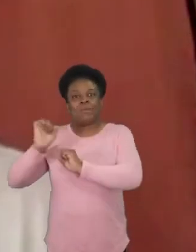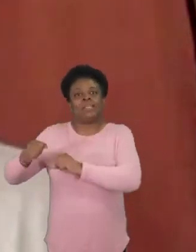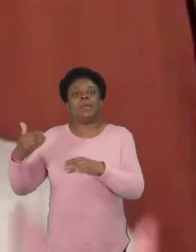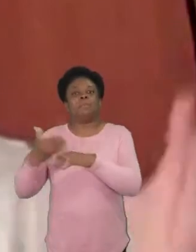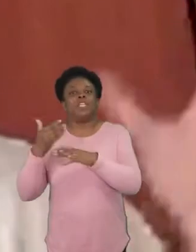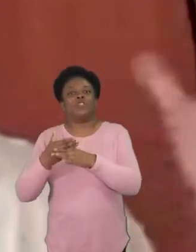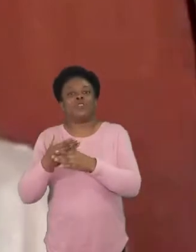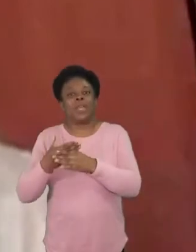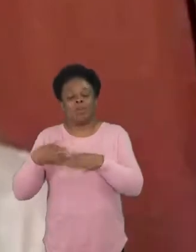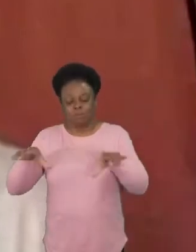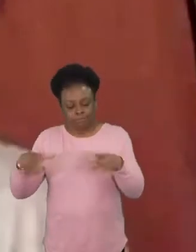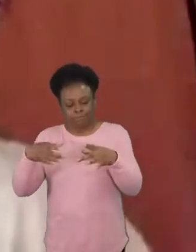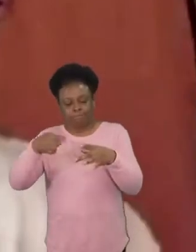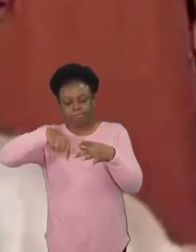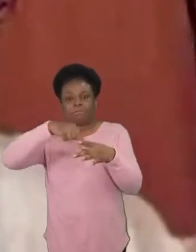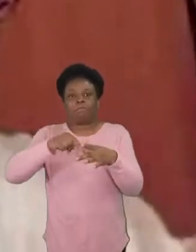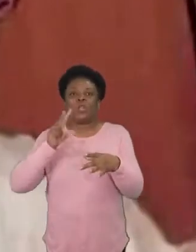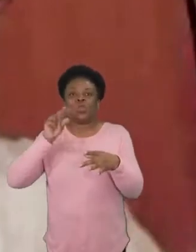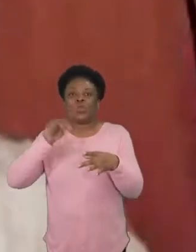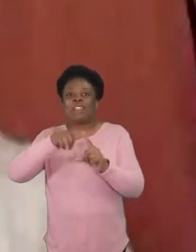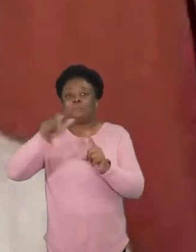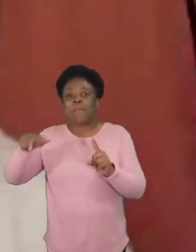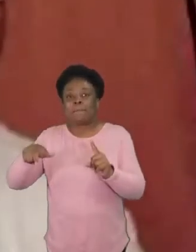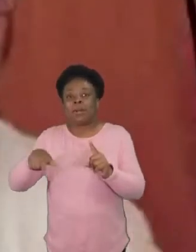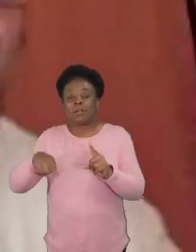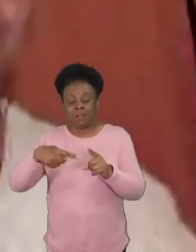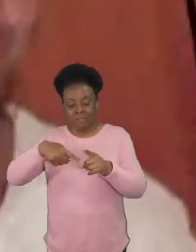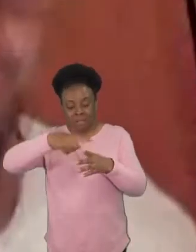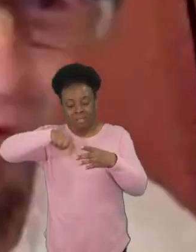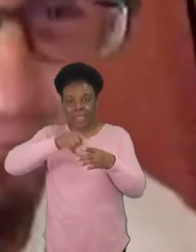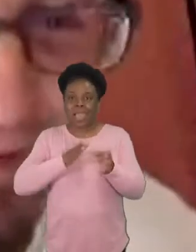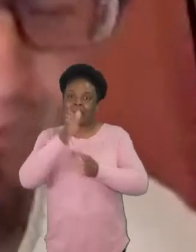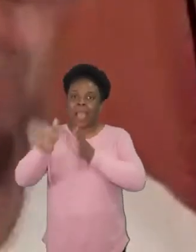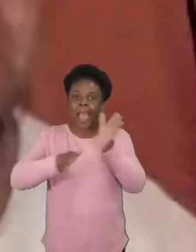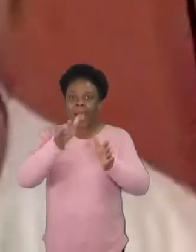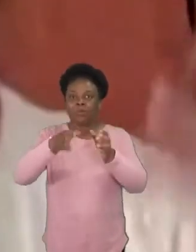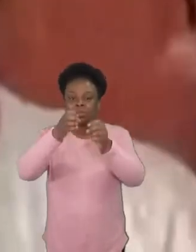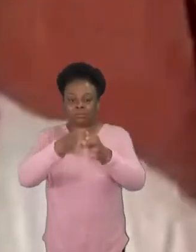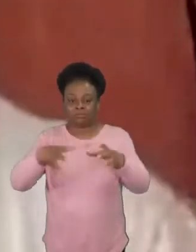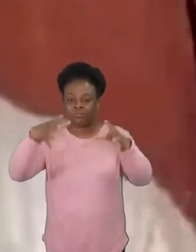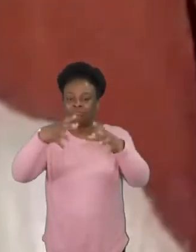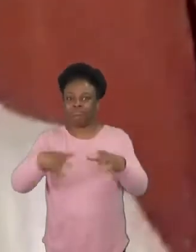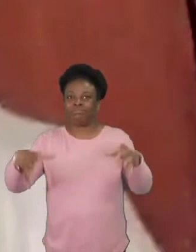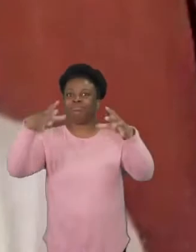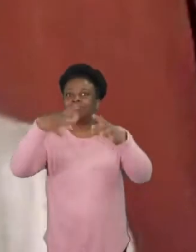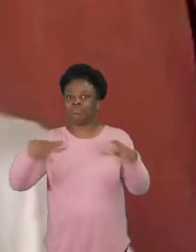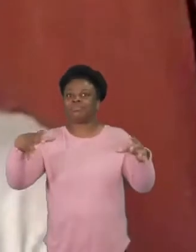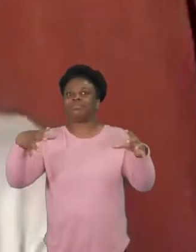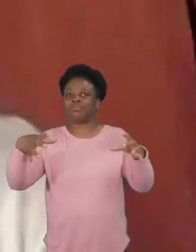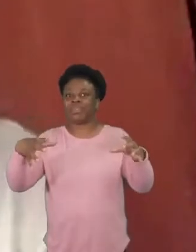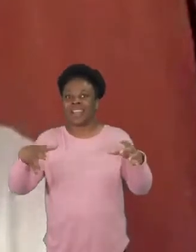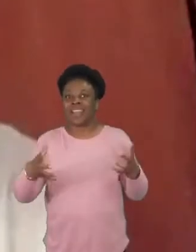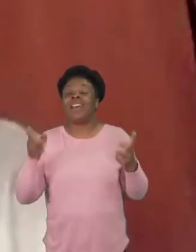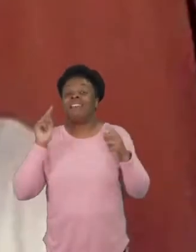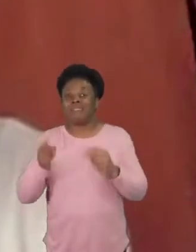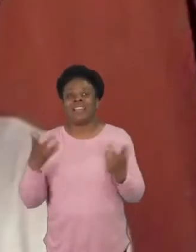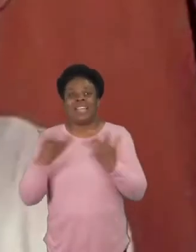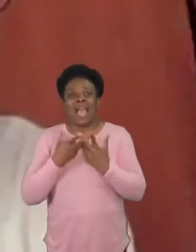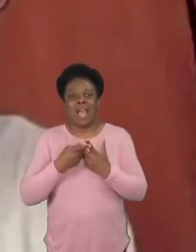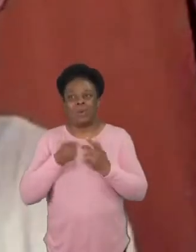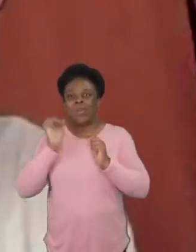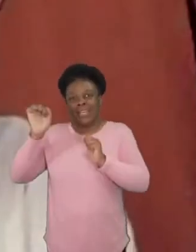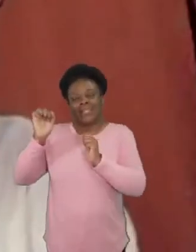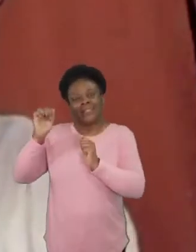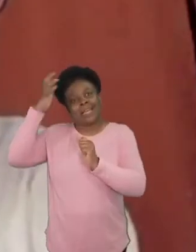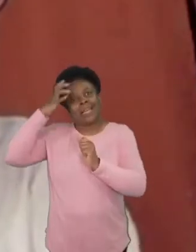you know then they're pouring their lives into another you know 12 people maybe and so that's how we grow the kingdom and that's why i